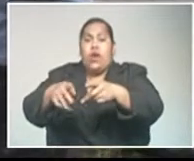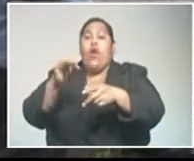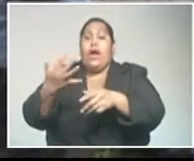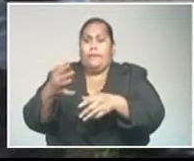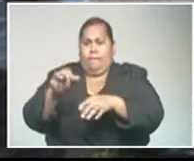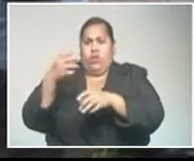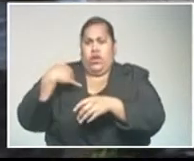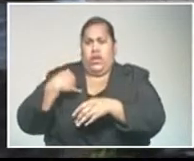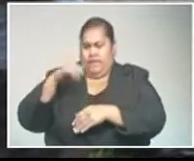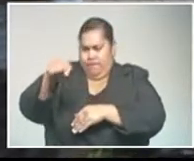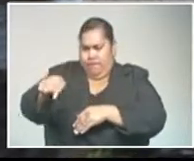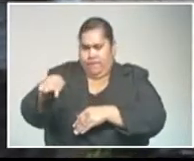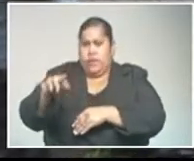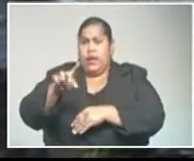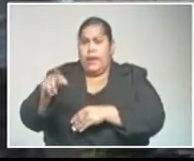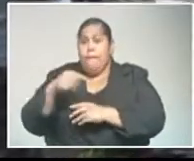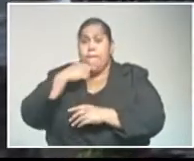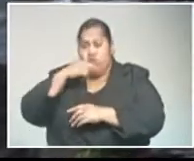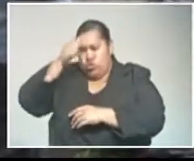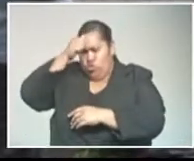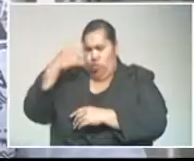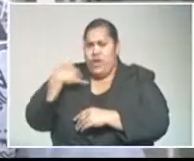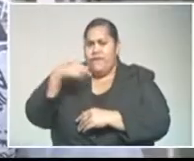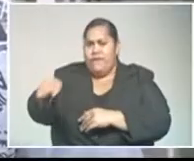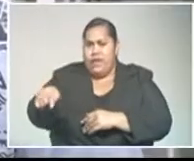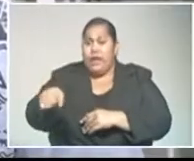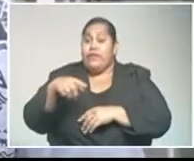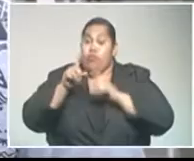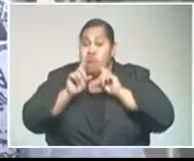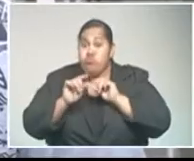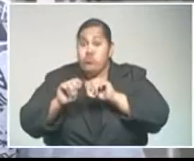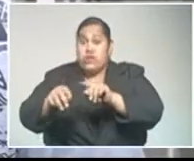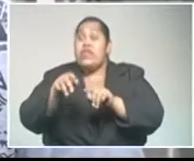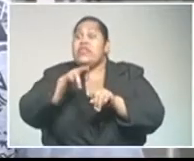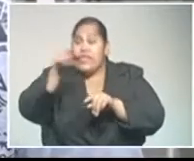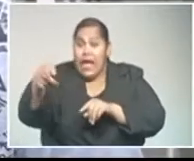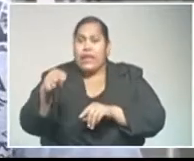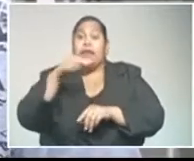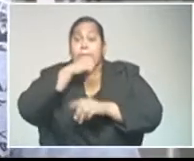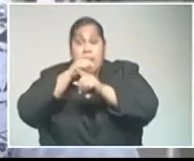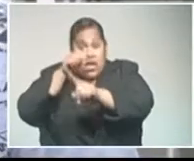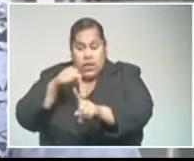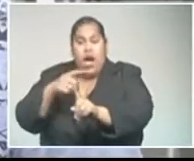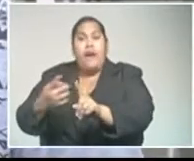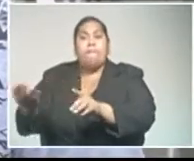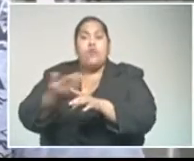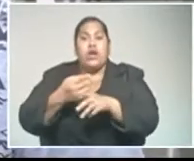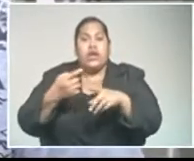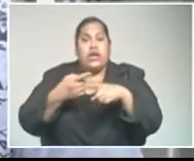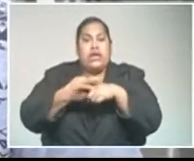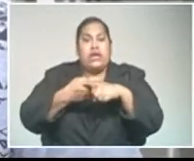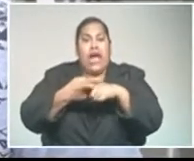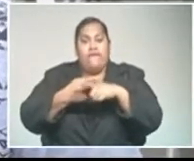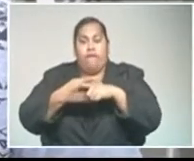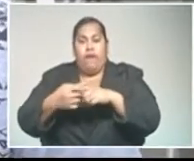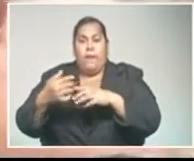area. The boys didn't know that he lived there. And they chased him in, and that's where he got the knife, the cane knife, and it